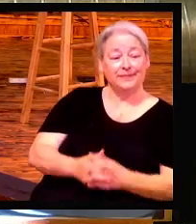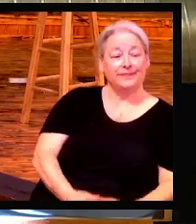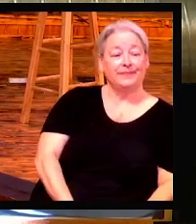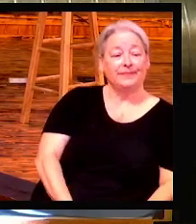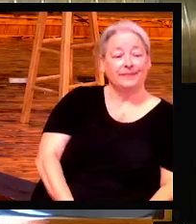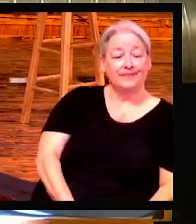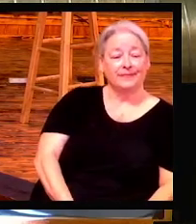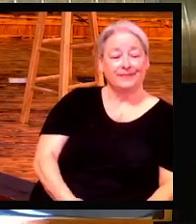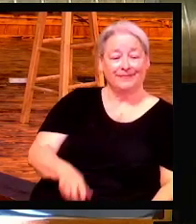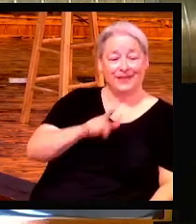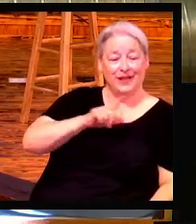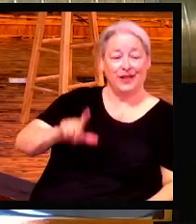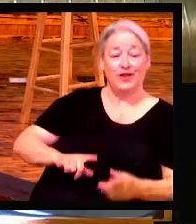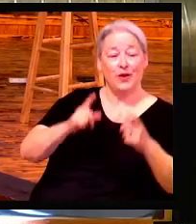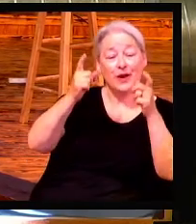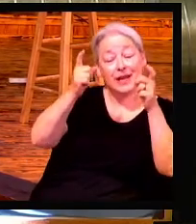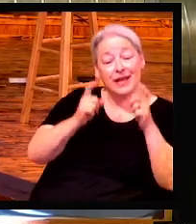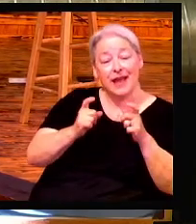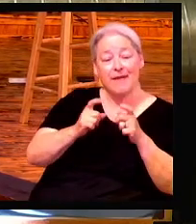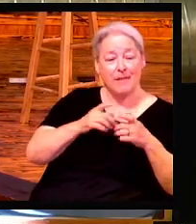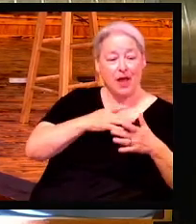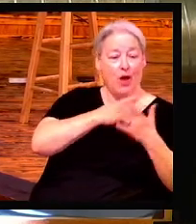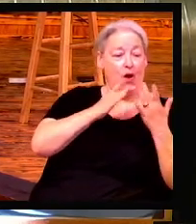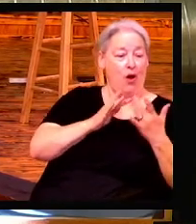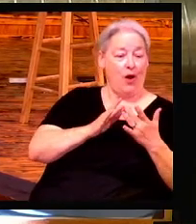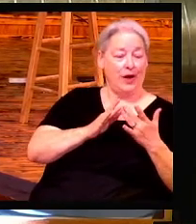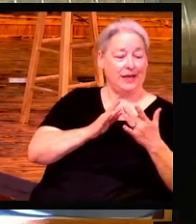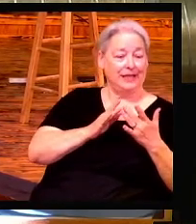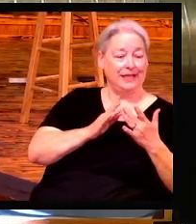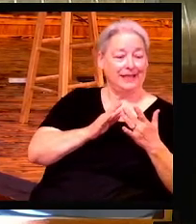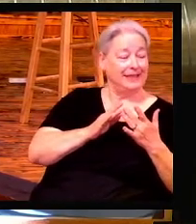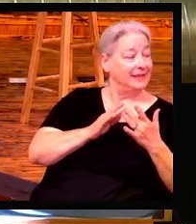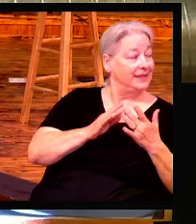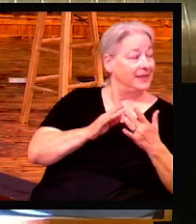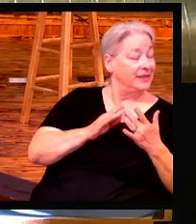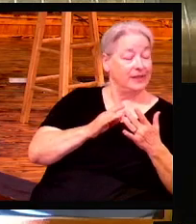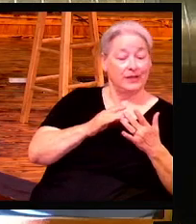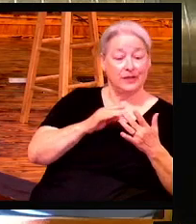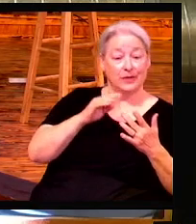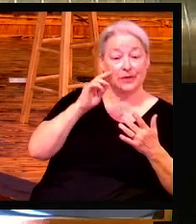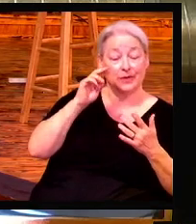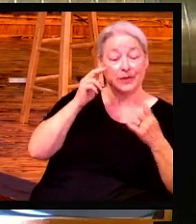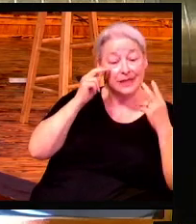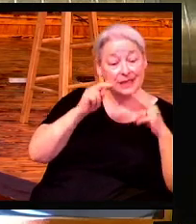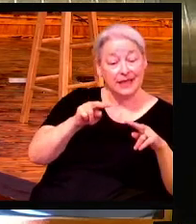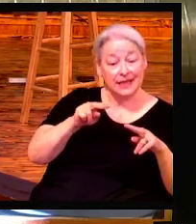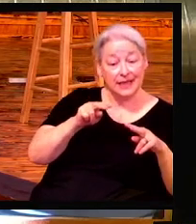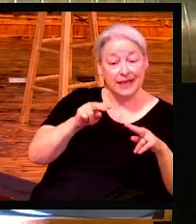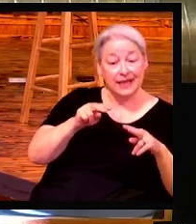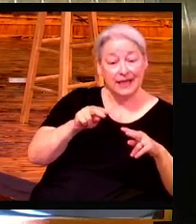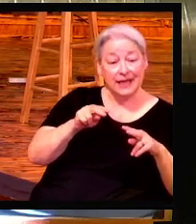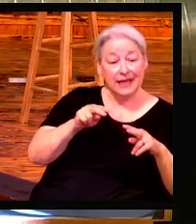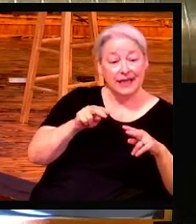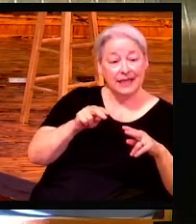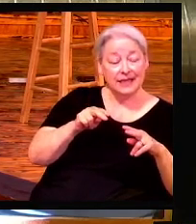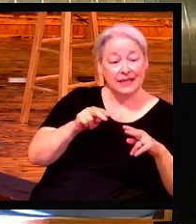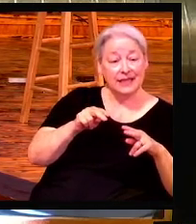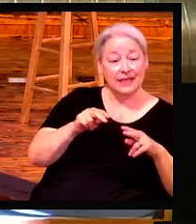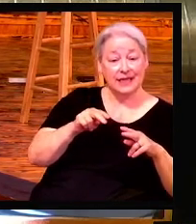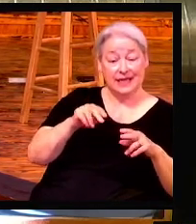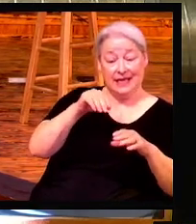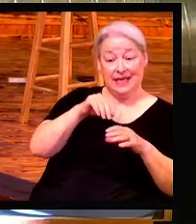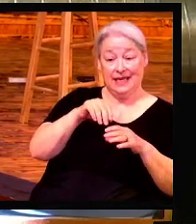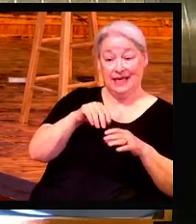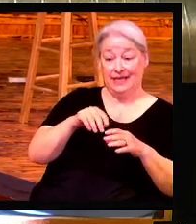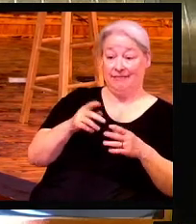The Lord gave me a heart to see things in person, but then to find it somewhere in the Bible. Thank you,